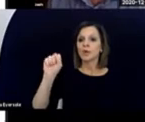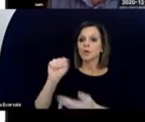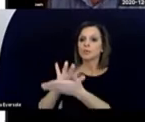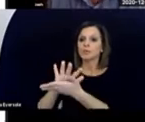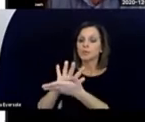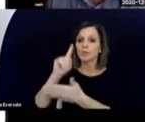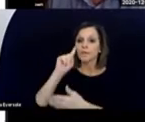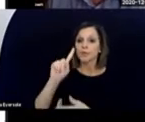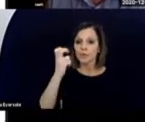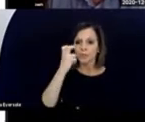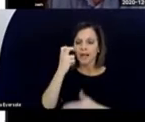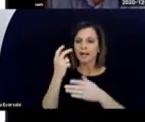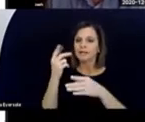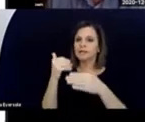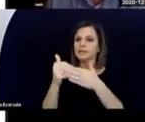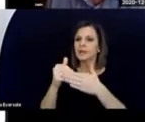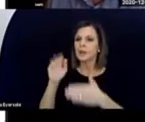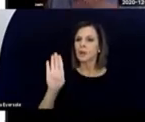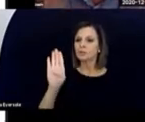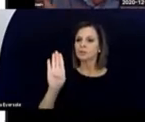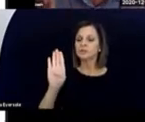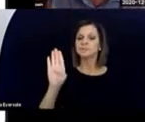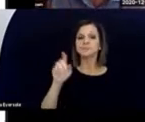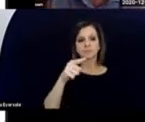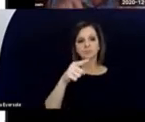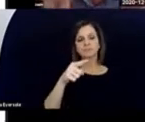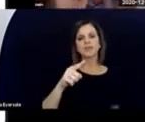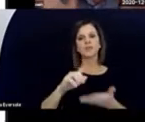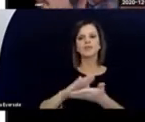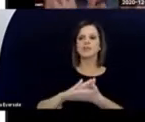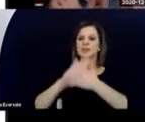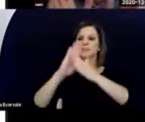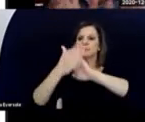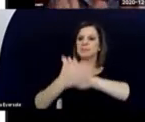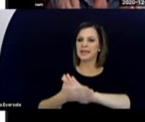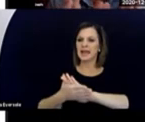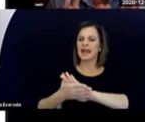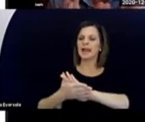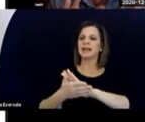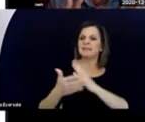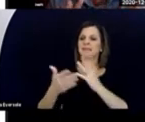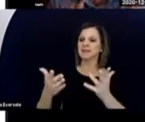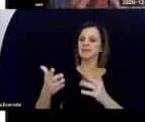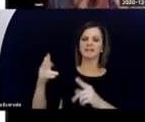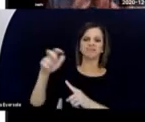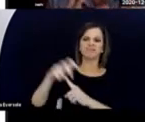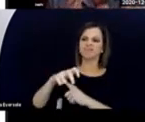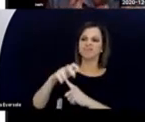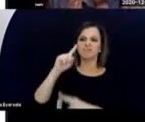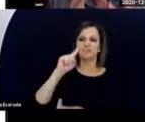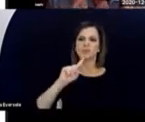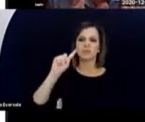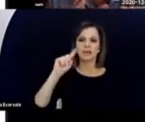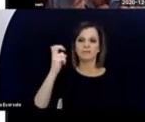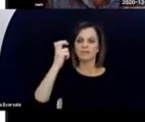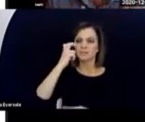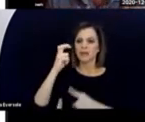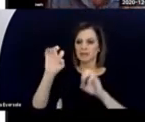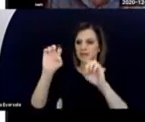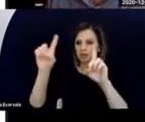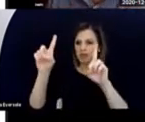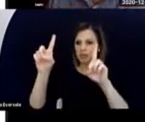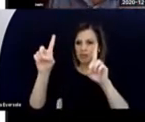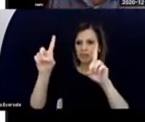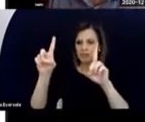became probably the El Dorado or the Valhalla of deafblind education, certainly in the